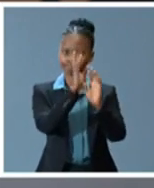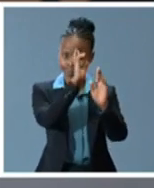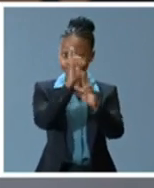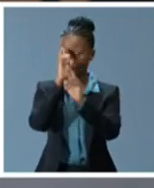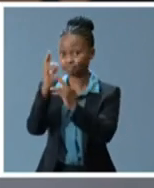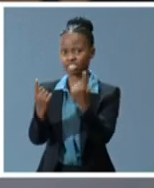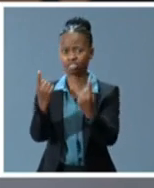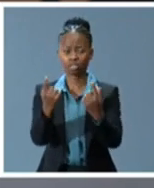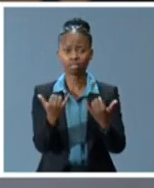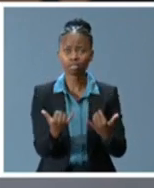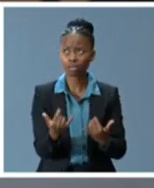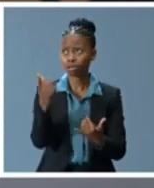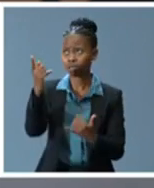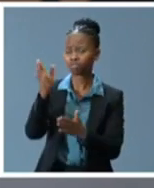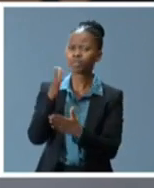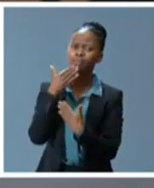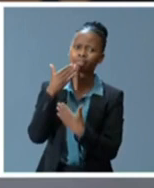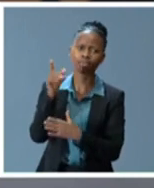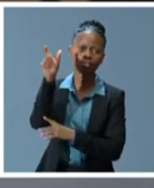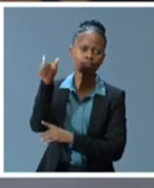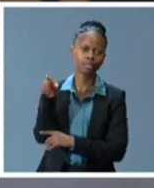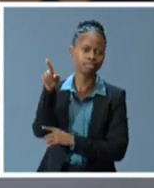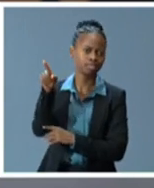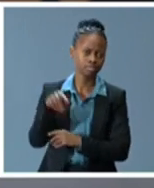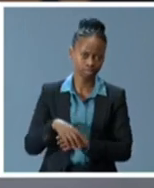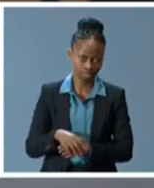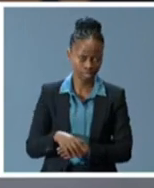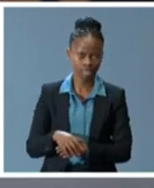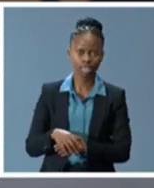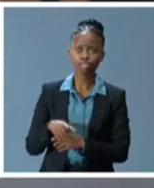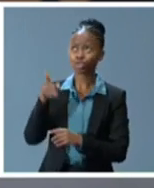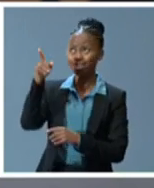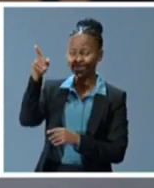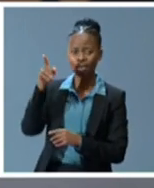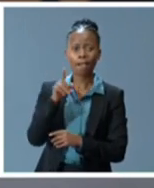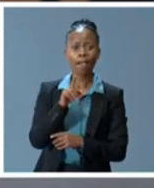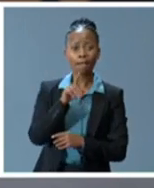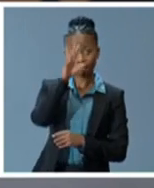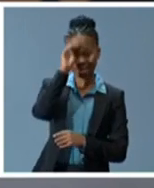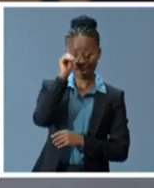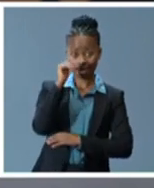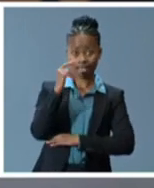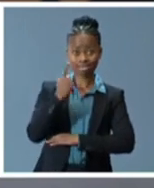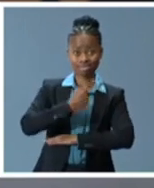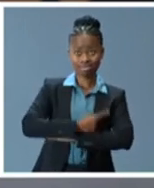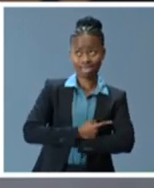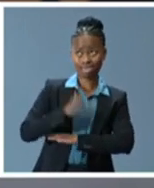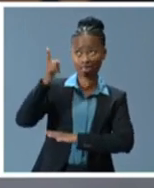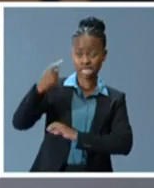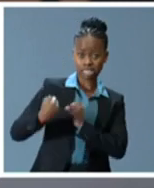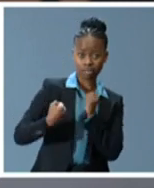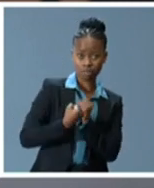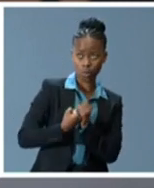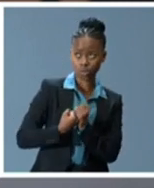grateful for his unstinting promotion of the Nelson Mandela International Day from the moment